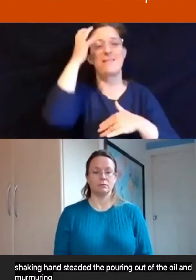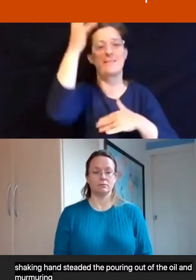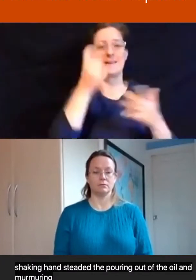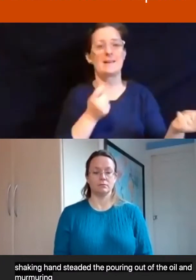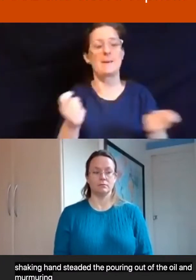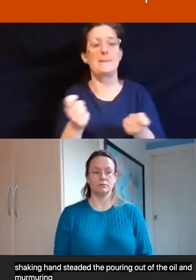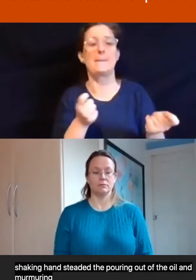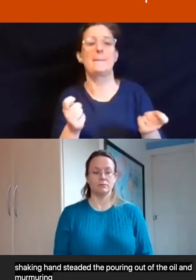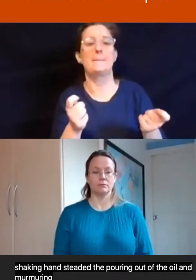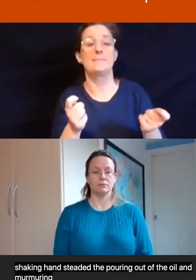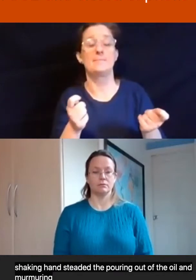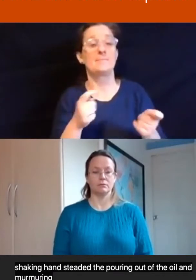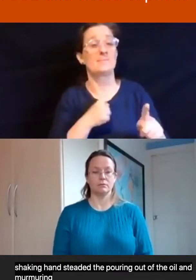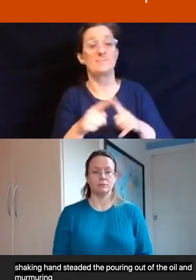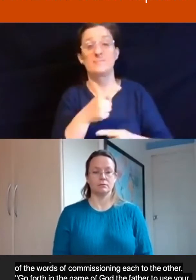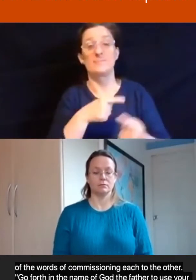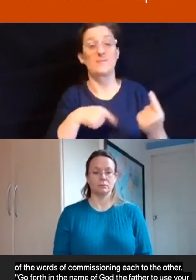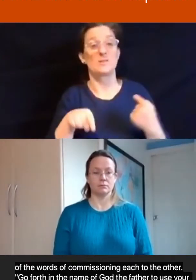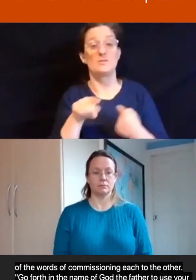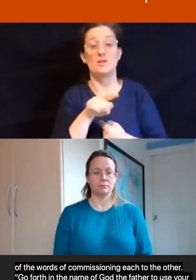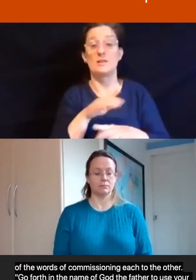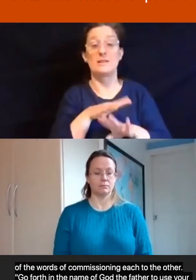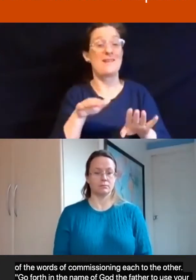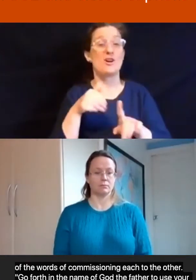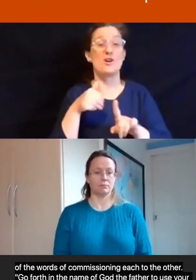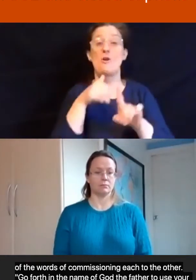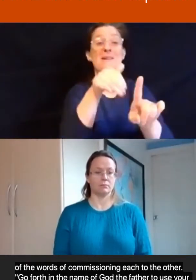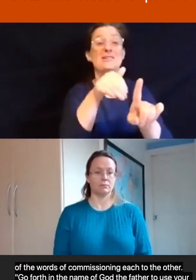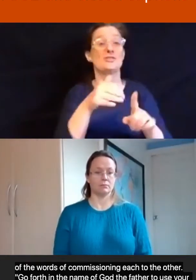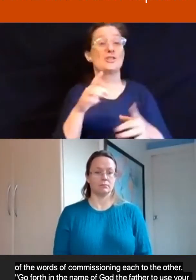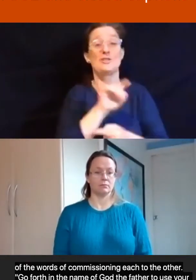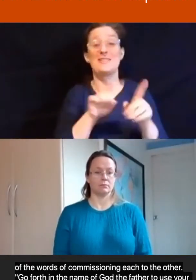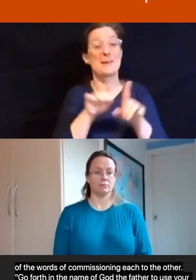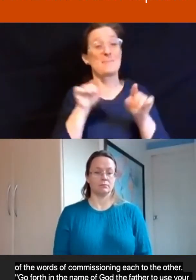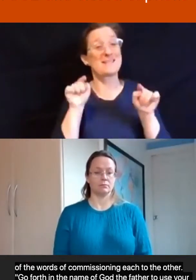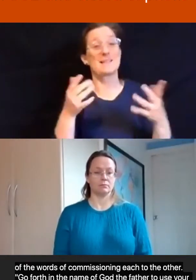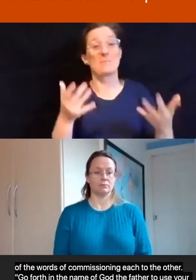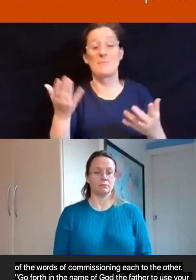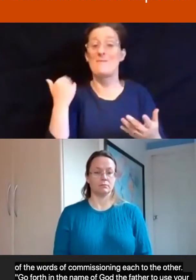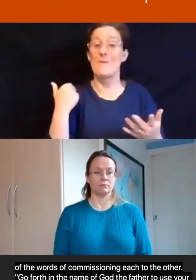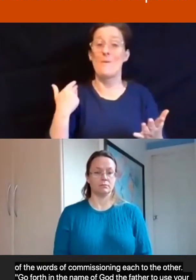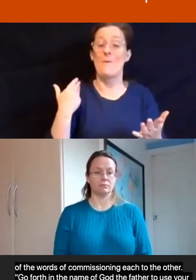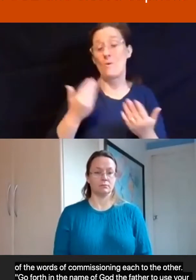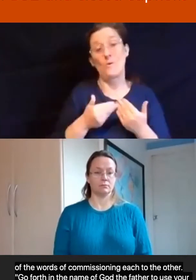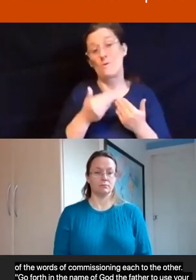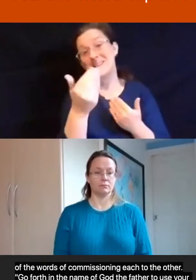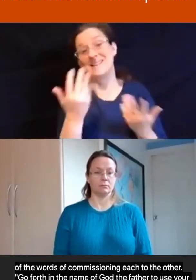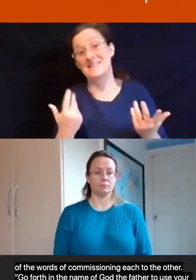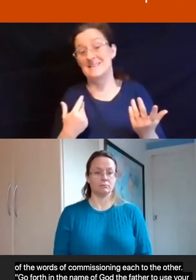Most of us have never been to a commissioning service such as this before or since. It was,